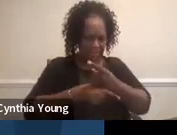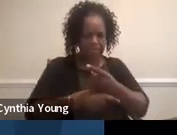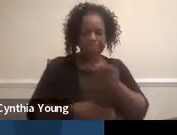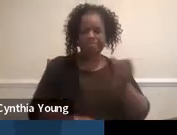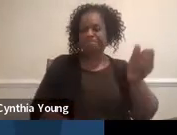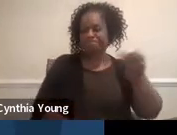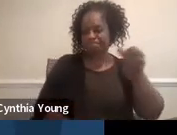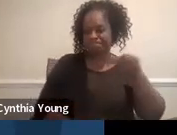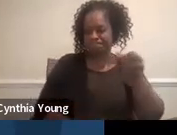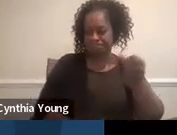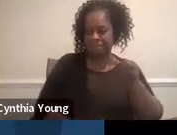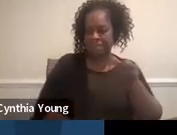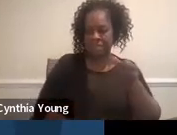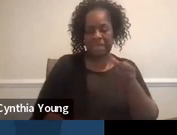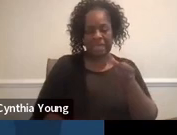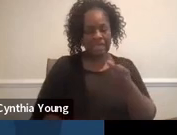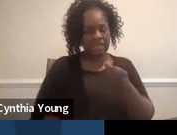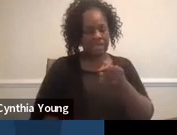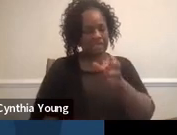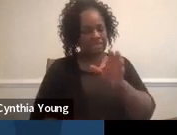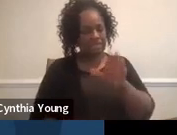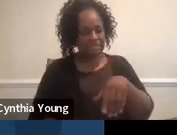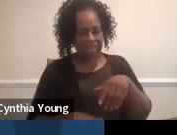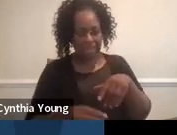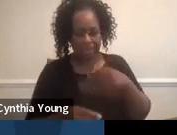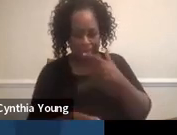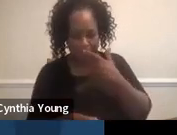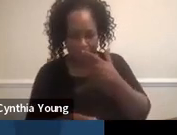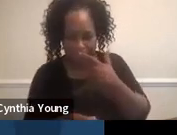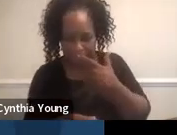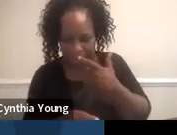Yes. And that is a thing that, um,